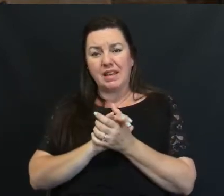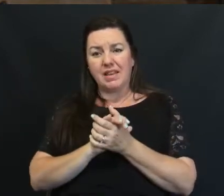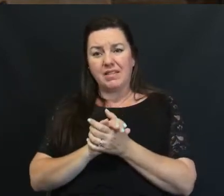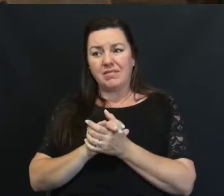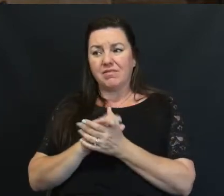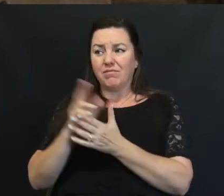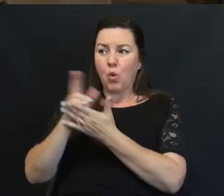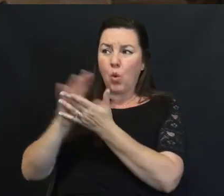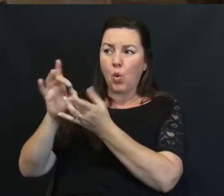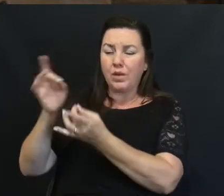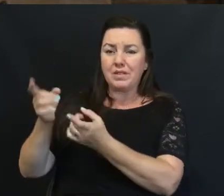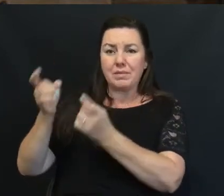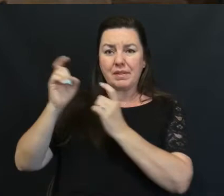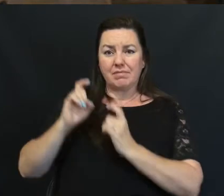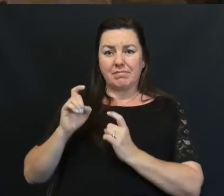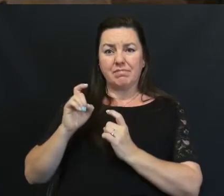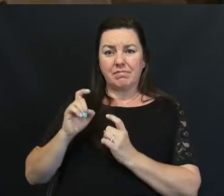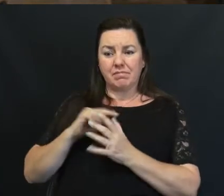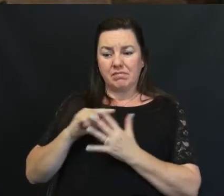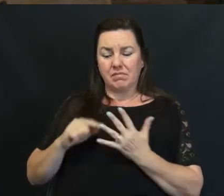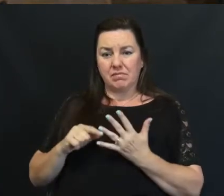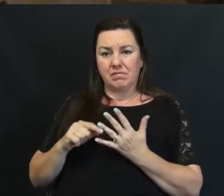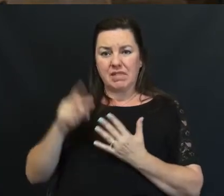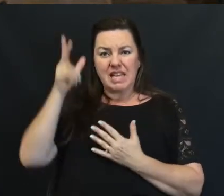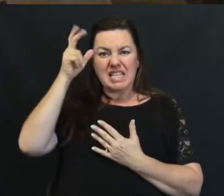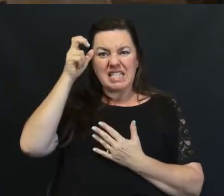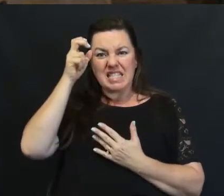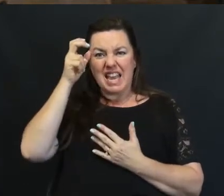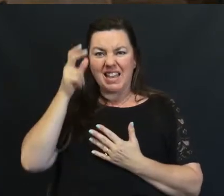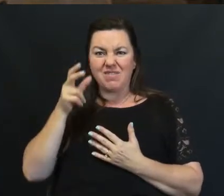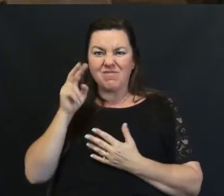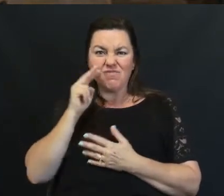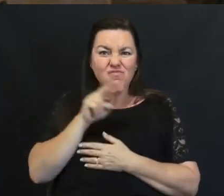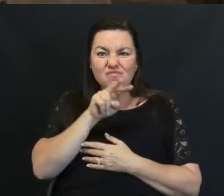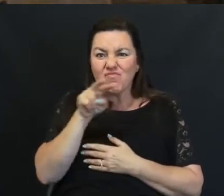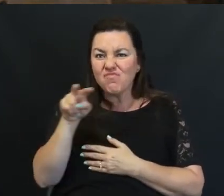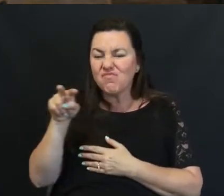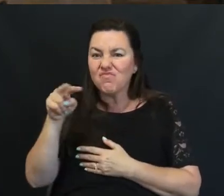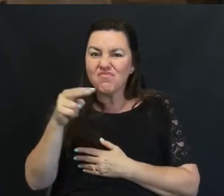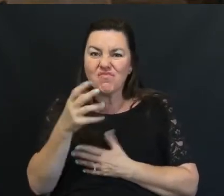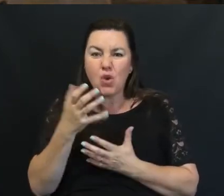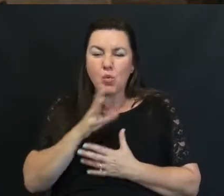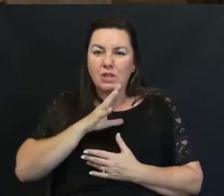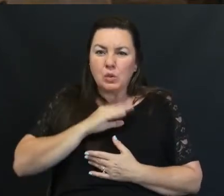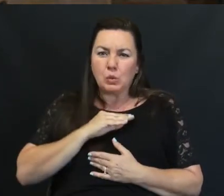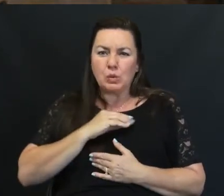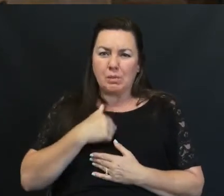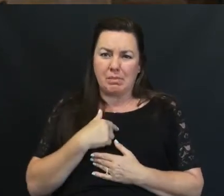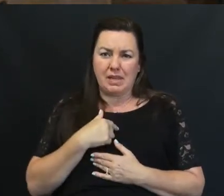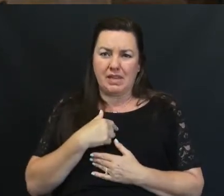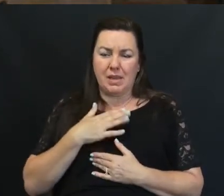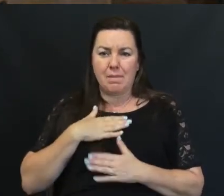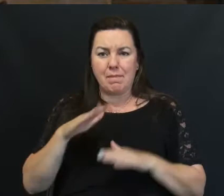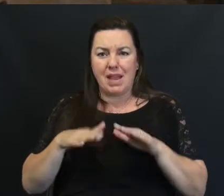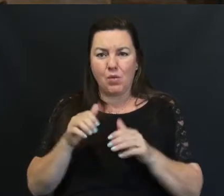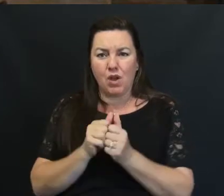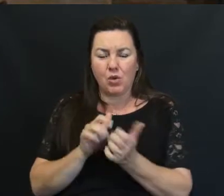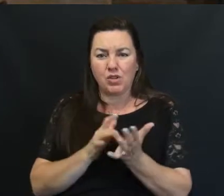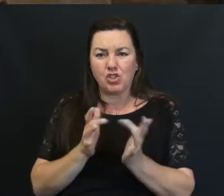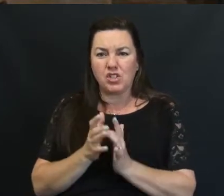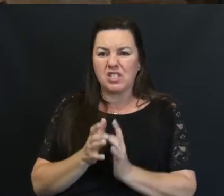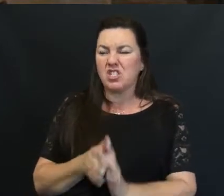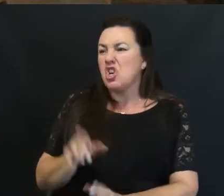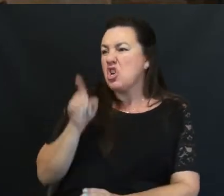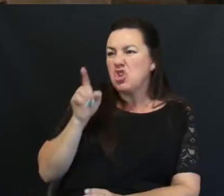Spirit Has given me Satan loves to prowl Around And discourage My walk with Jesus You have little faith